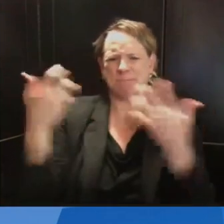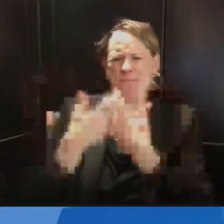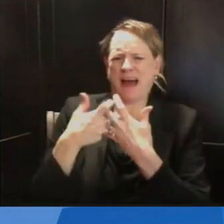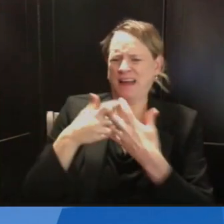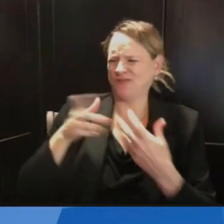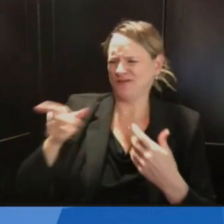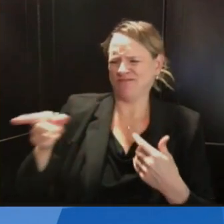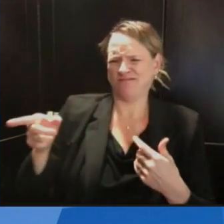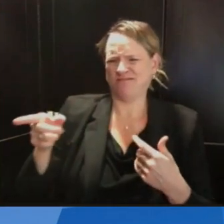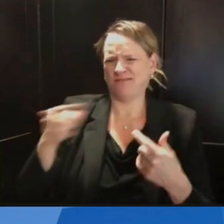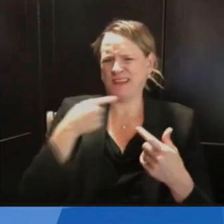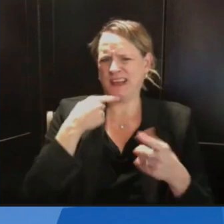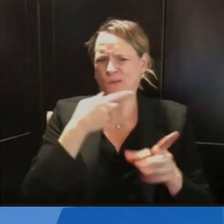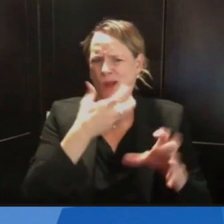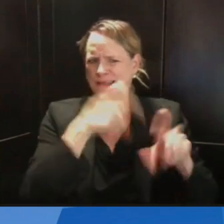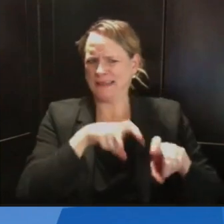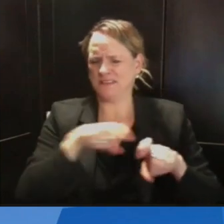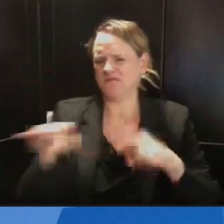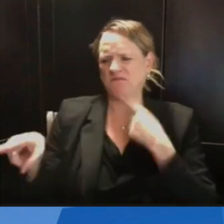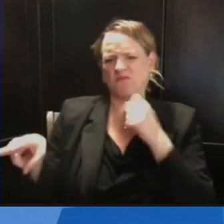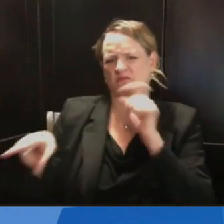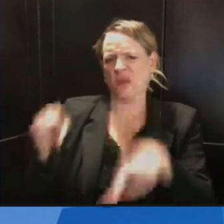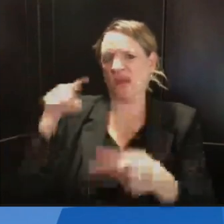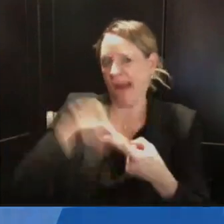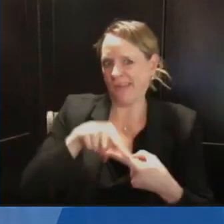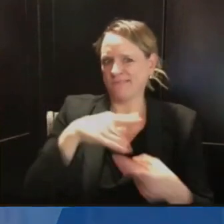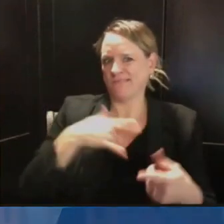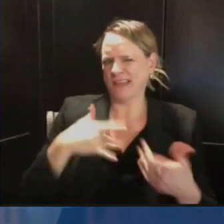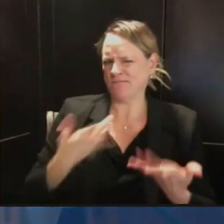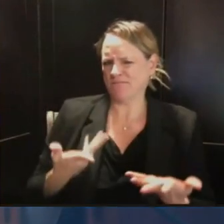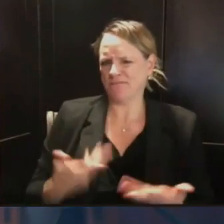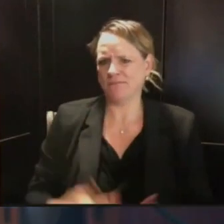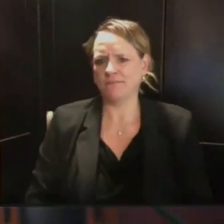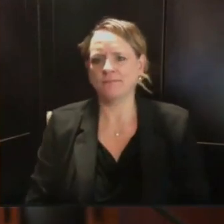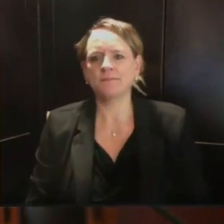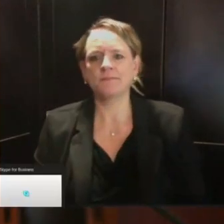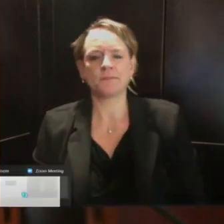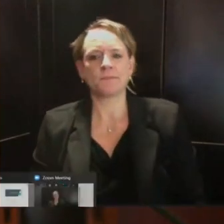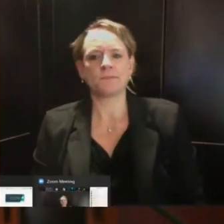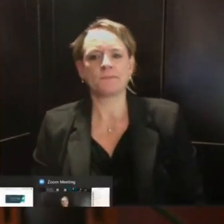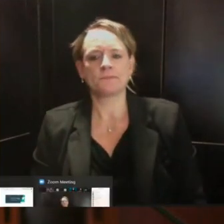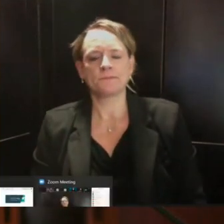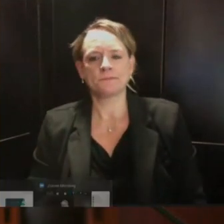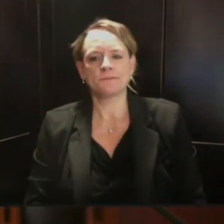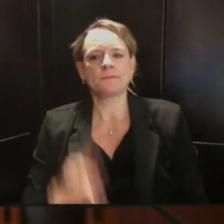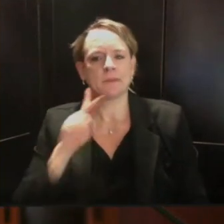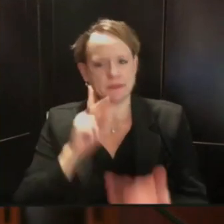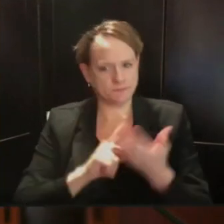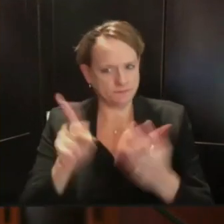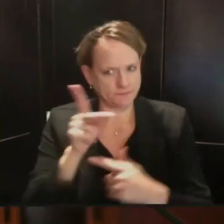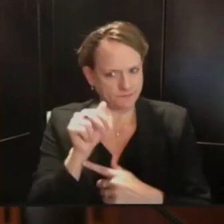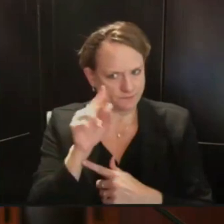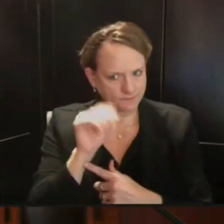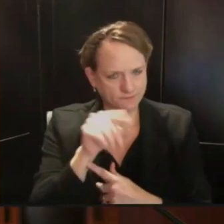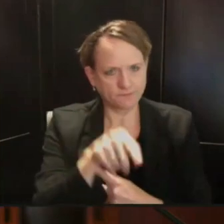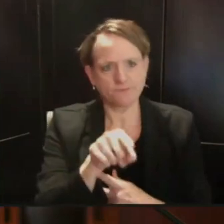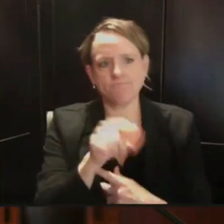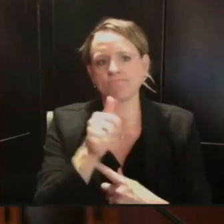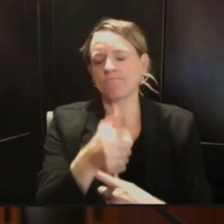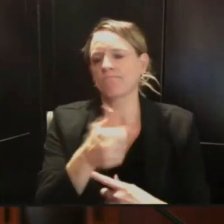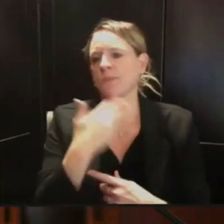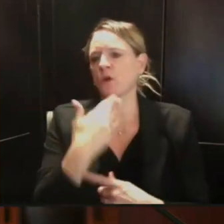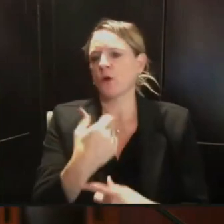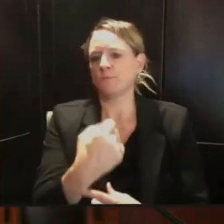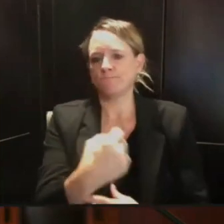Yeah, it's a great question, Mason, and it does, again, speak to the need for all of us to act now